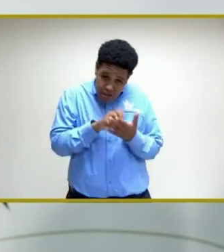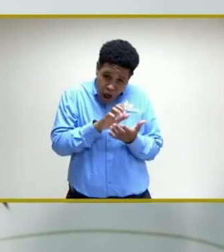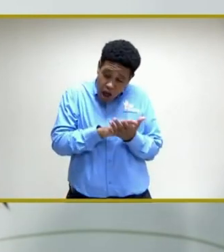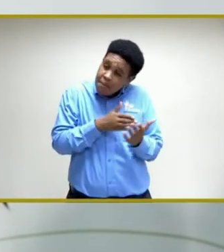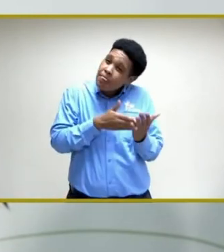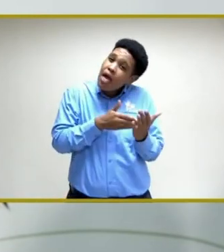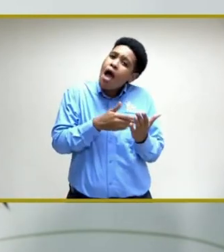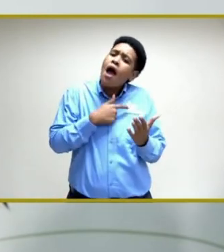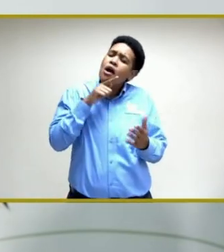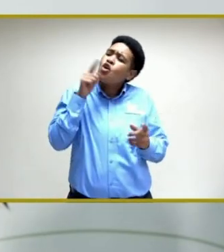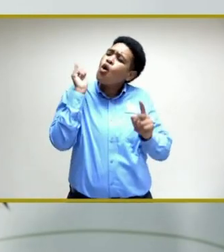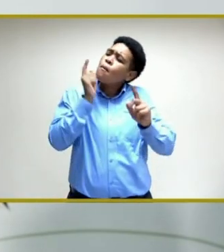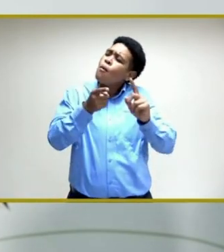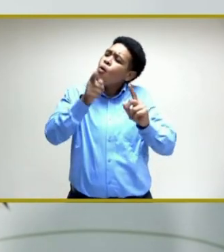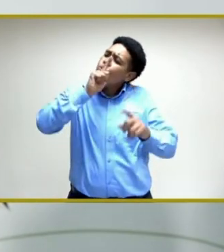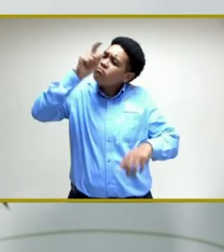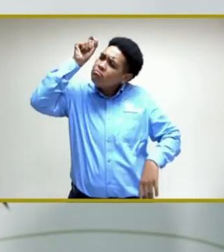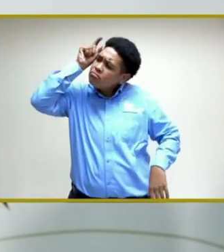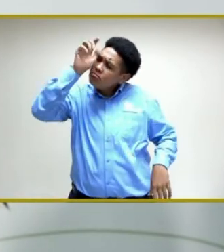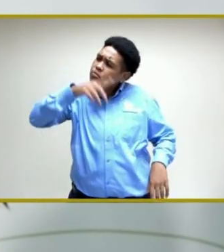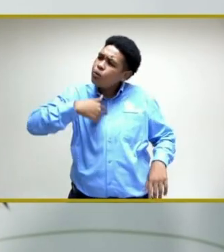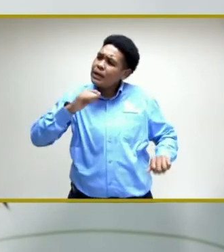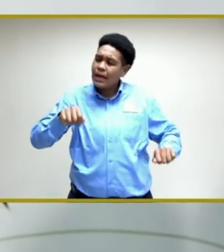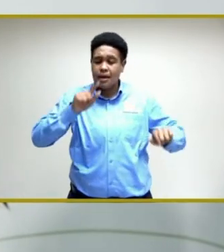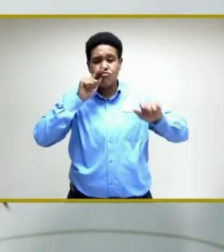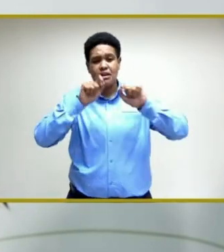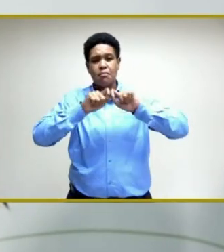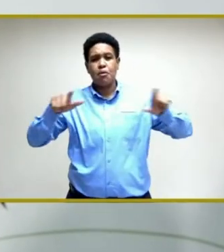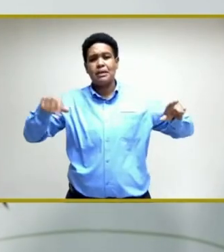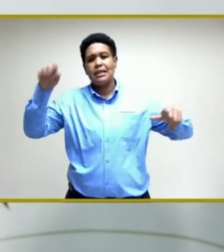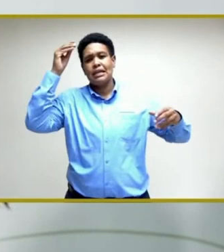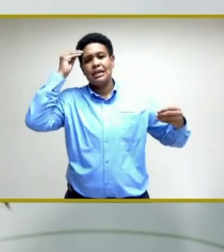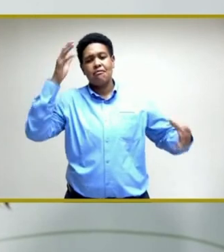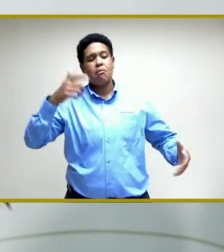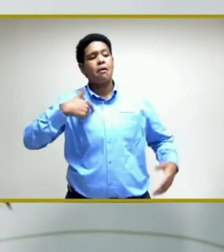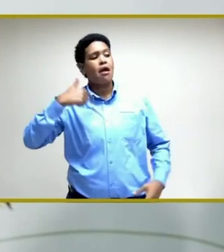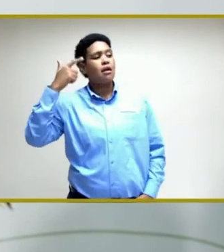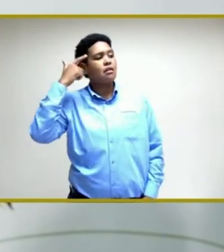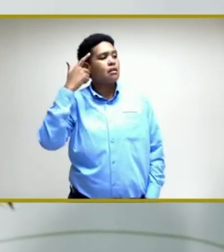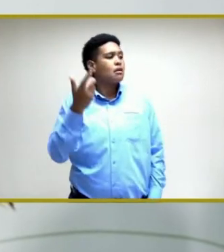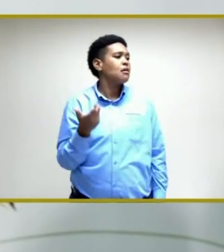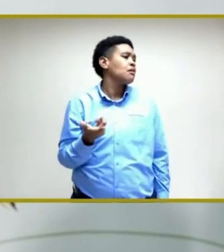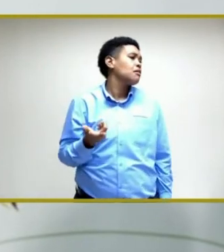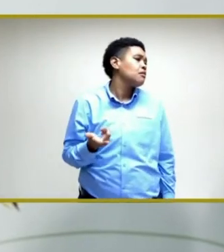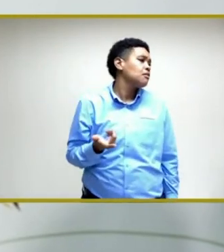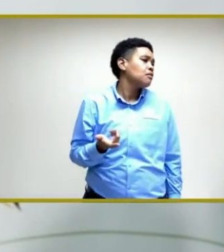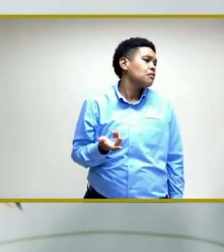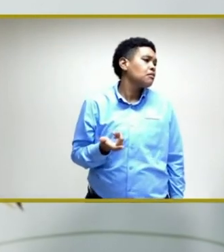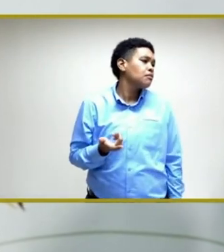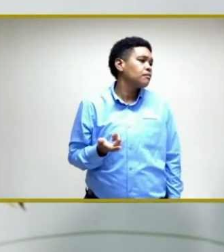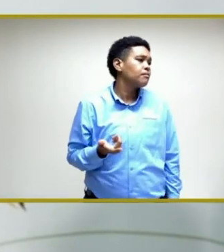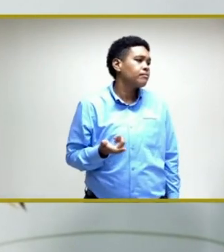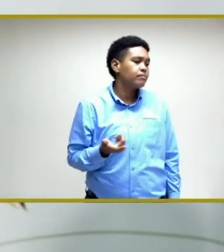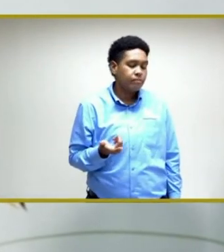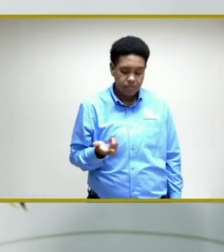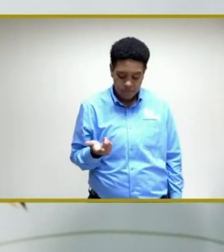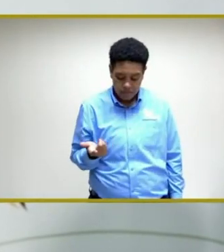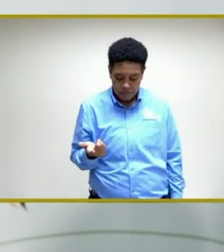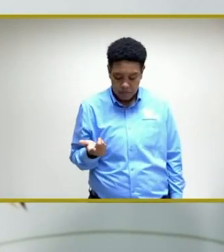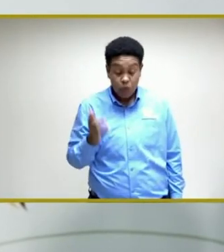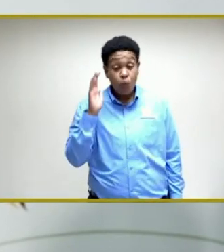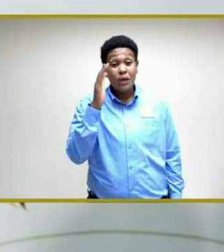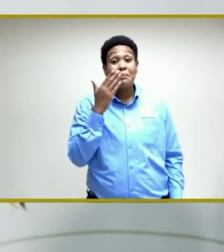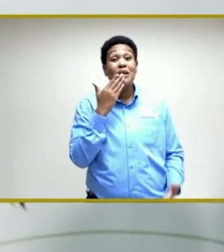point that we can publicize these and I think that it would be good if we